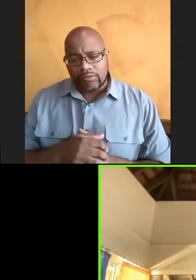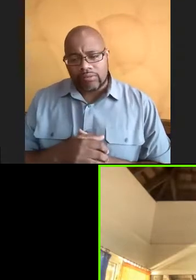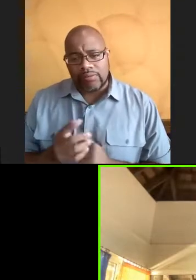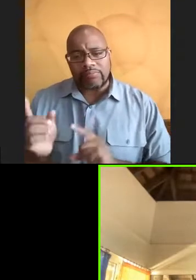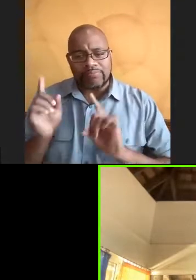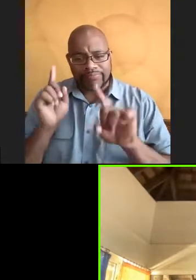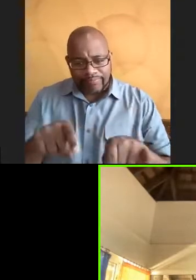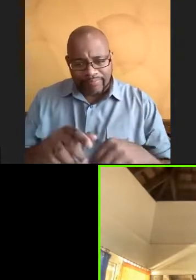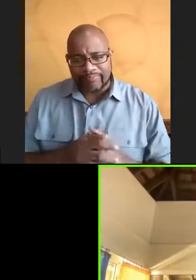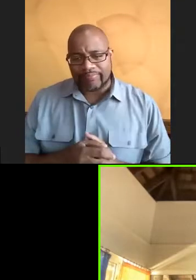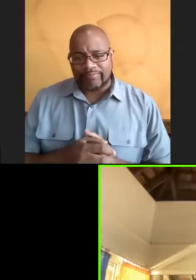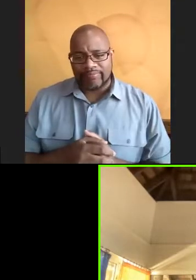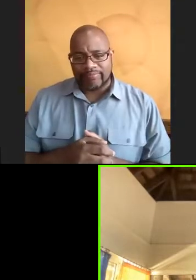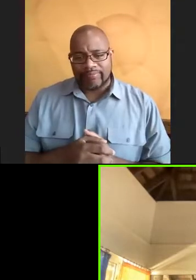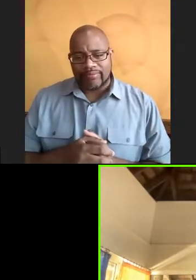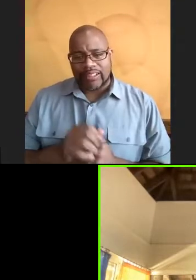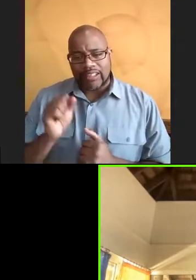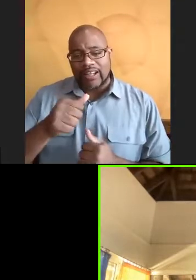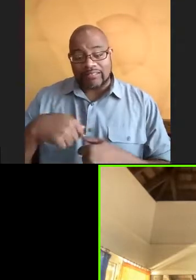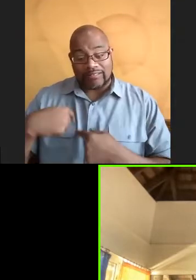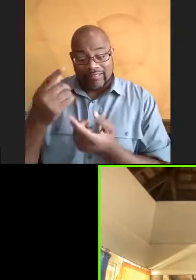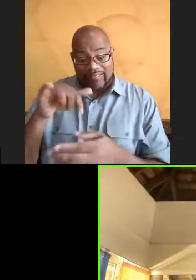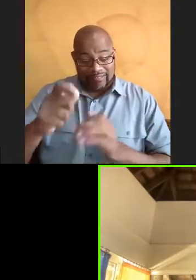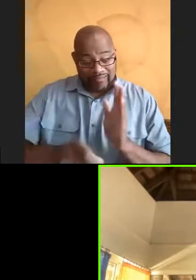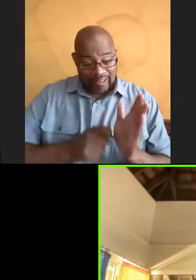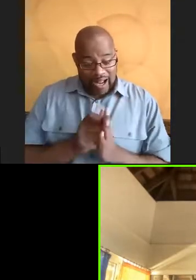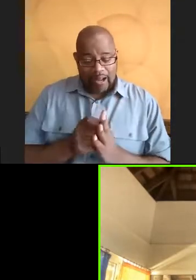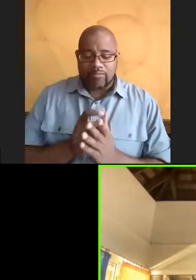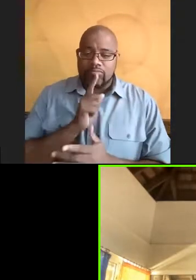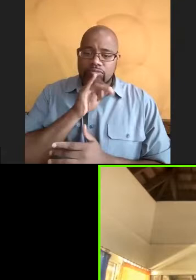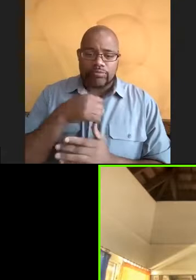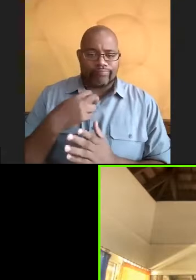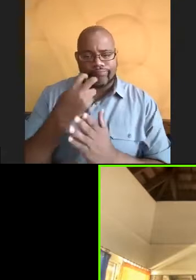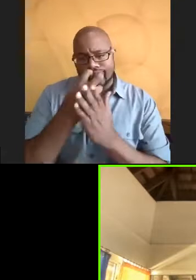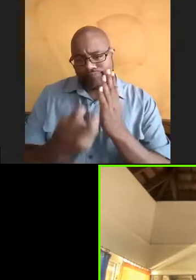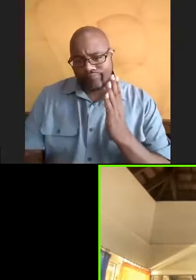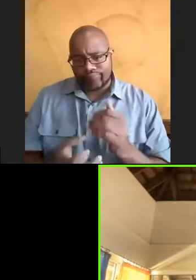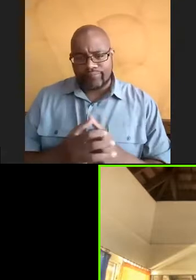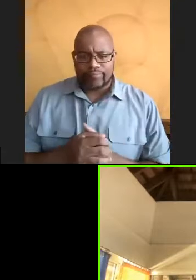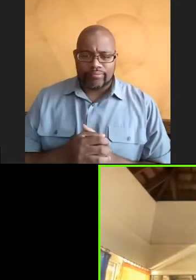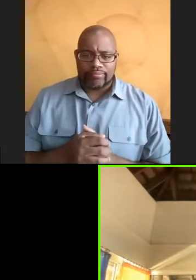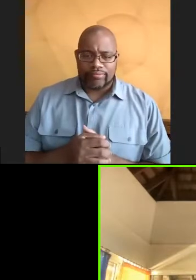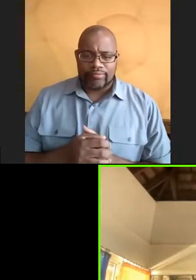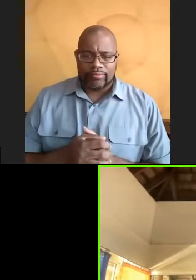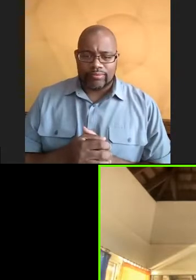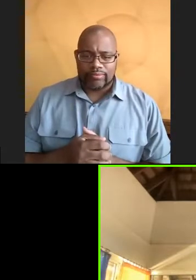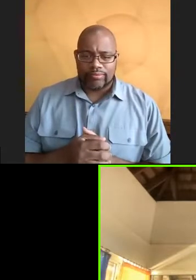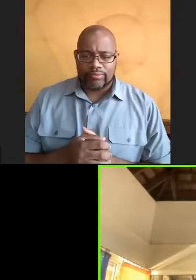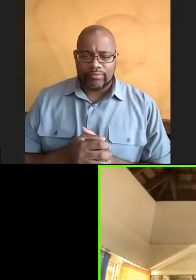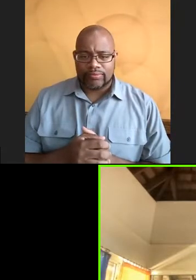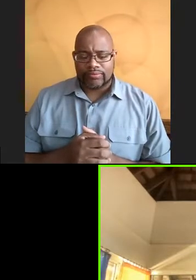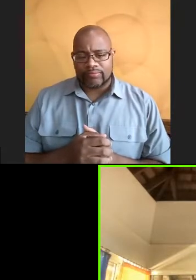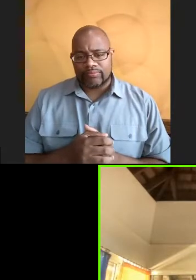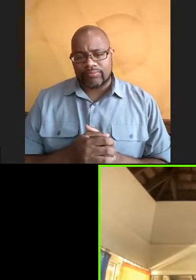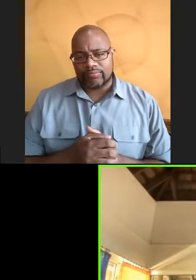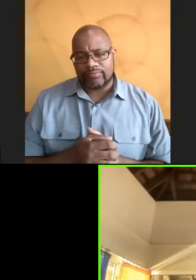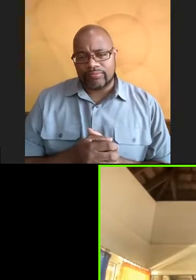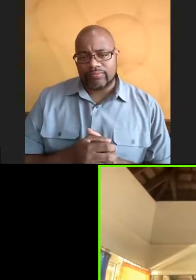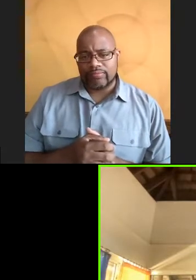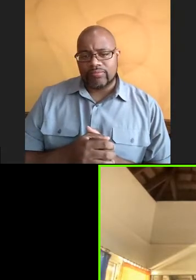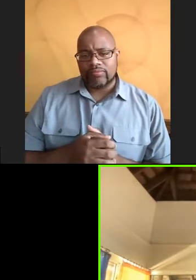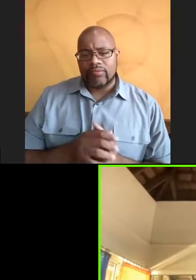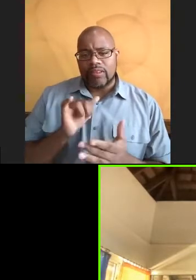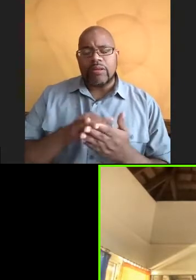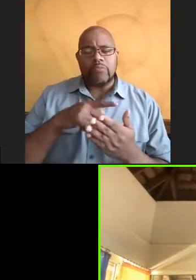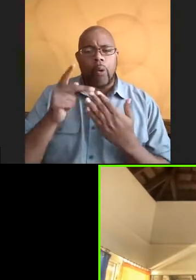do. And so, yeah, ever since then, it's just been like, so many people. Yeah. The Young Explorers program is